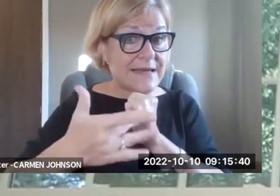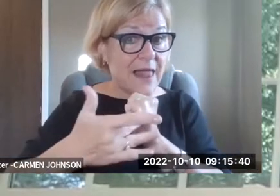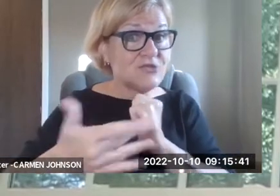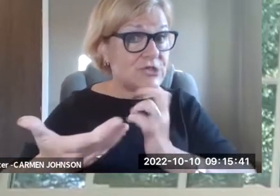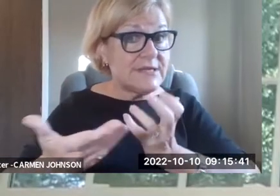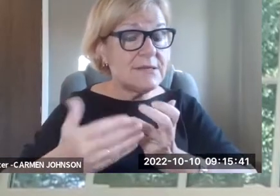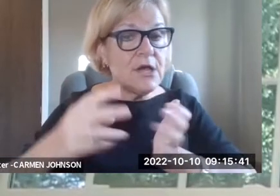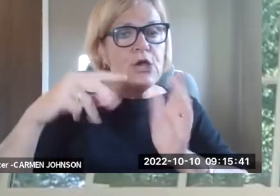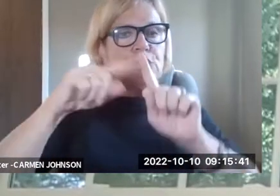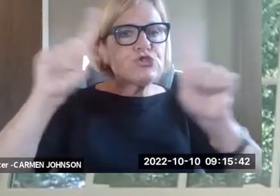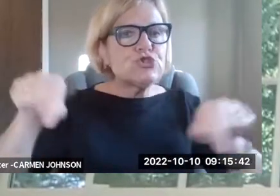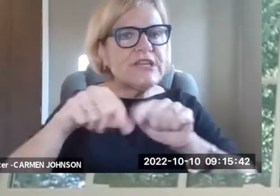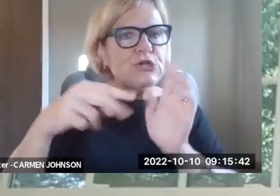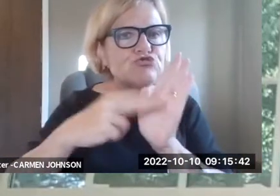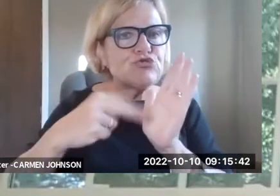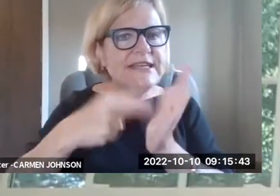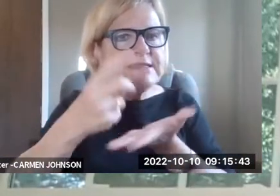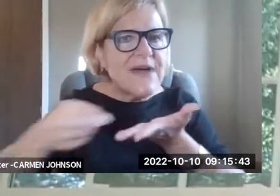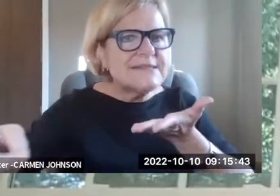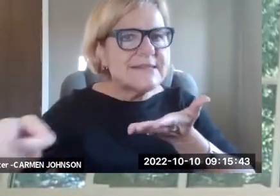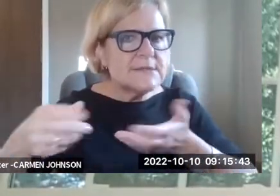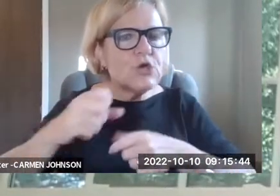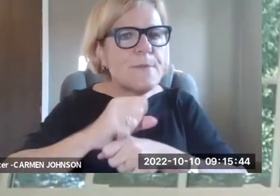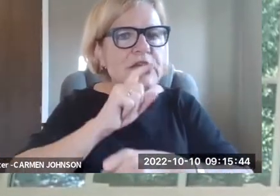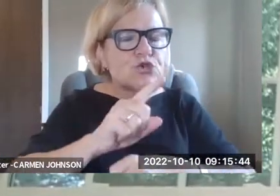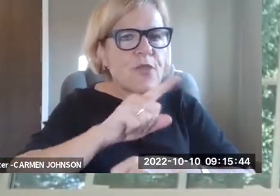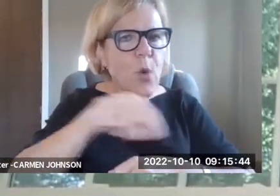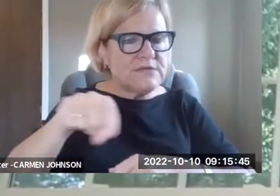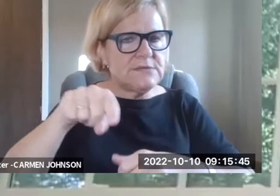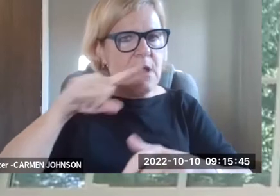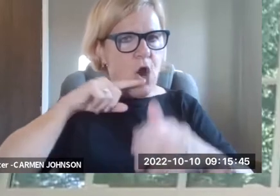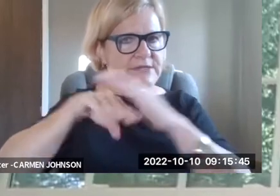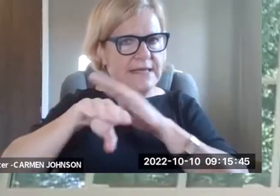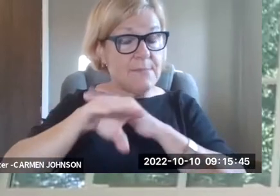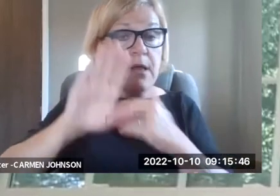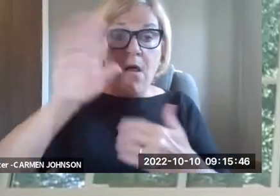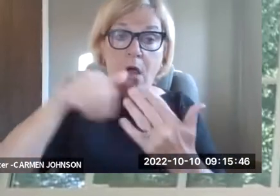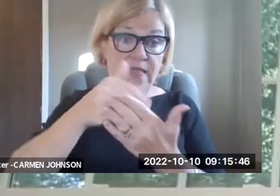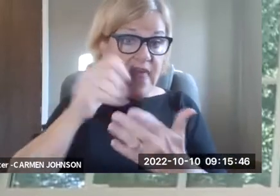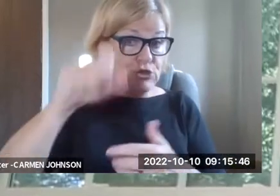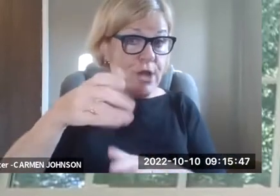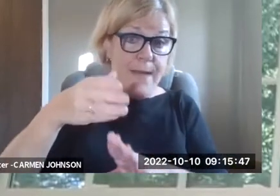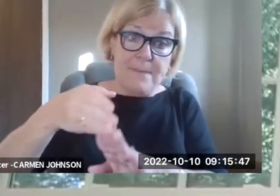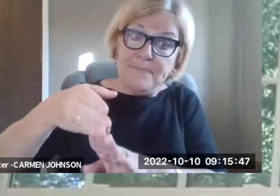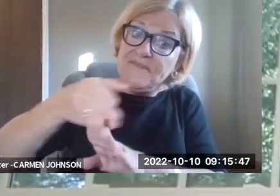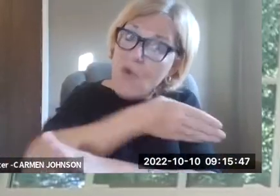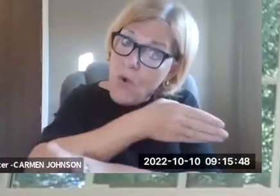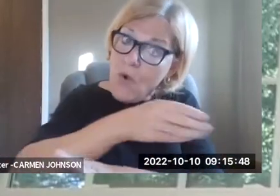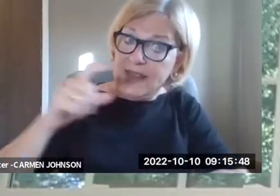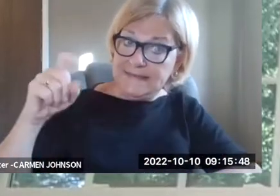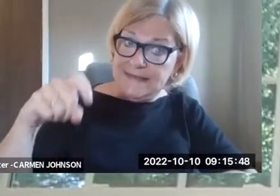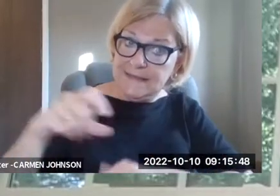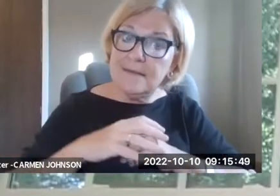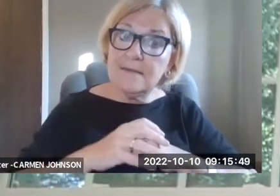of those written materials, brailled or electronic versions with the available assistive, assistive technology, screen reader, screen reading devices,